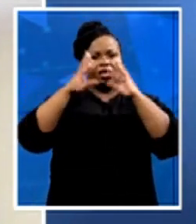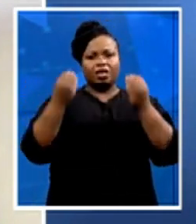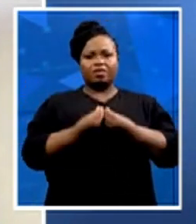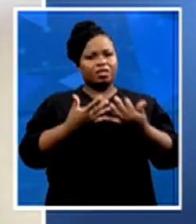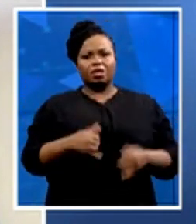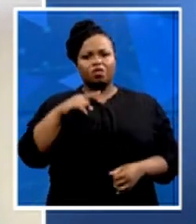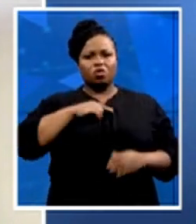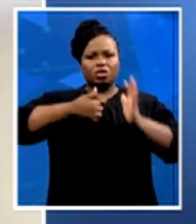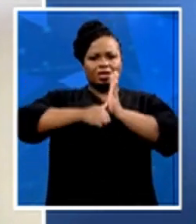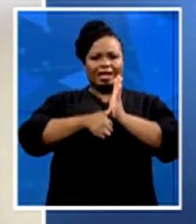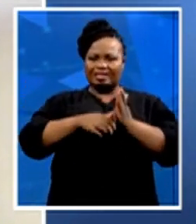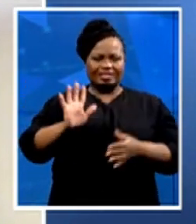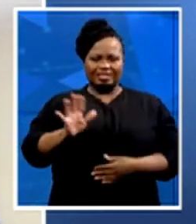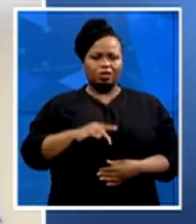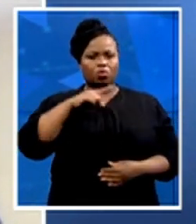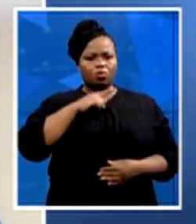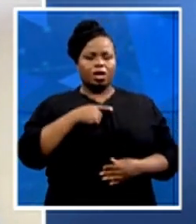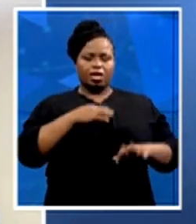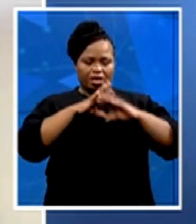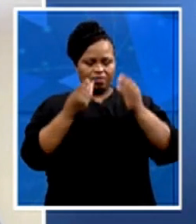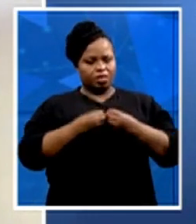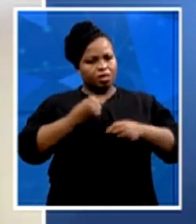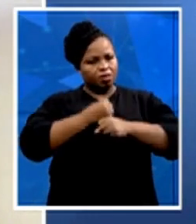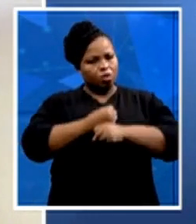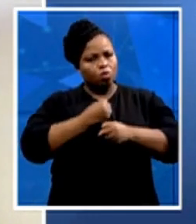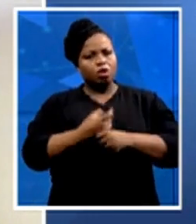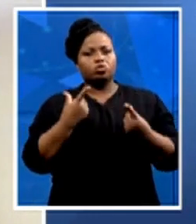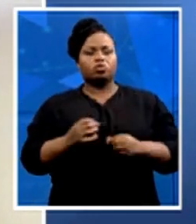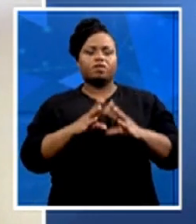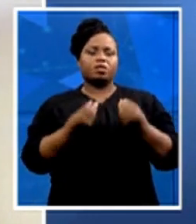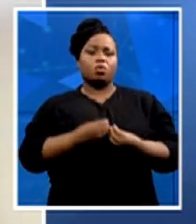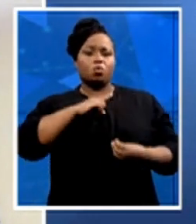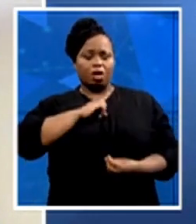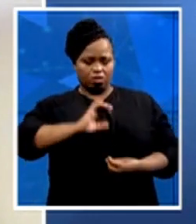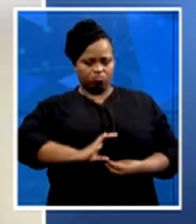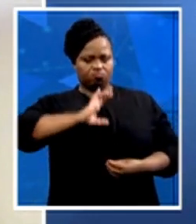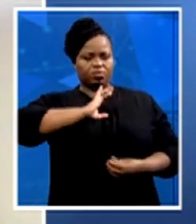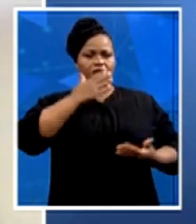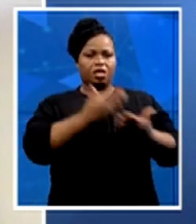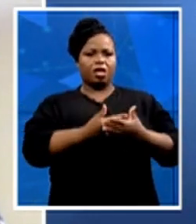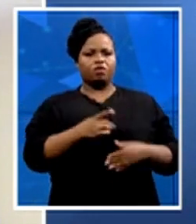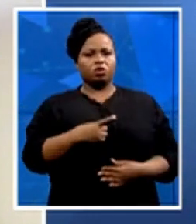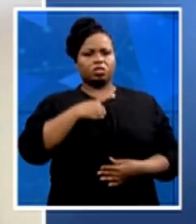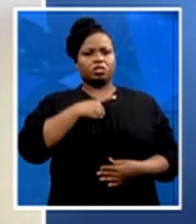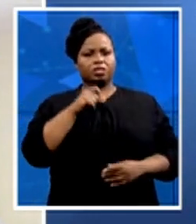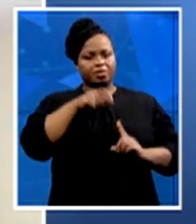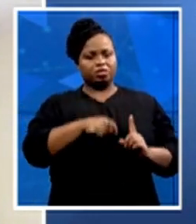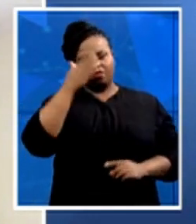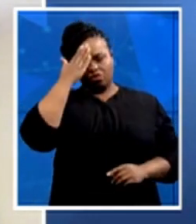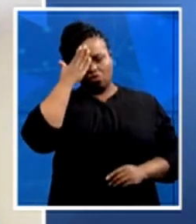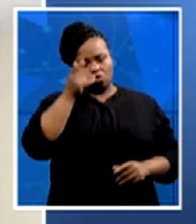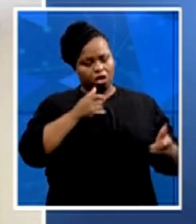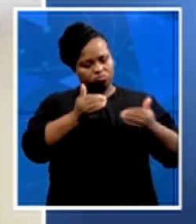it gives back the confidence and, you know, your dignity as a person to know that we've got a cooperation, a co-op as